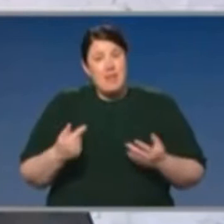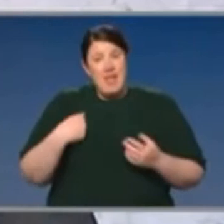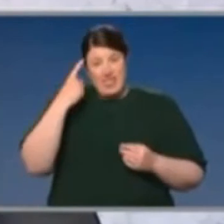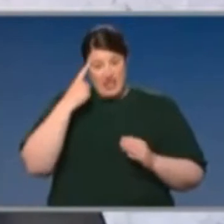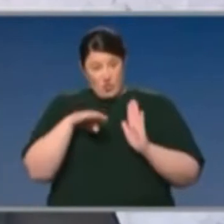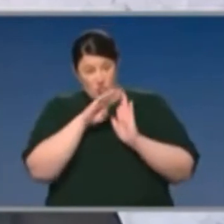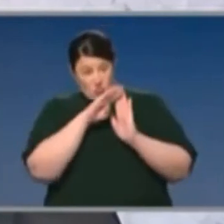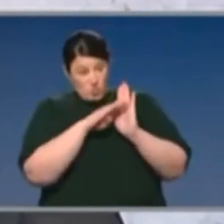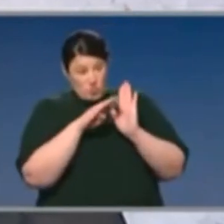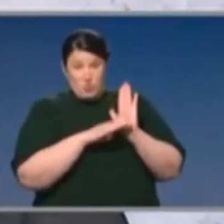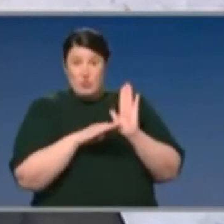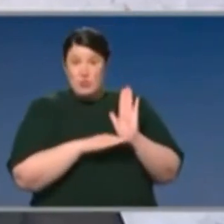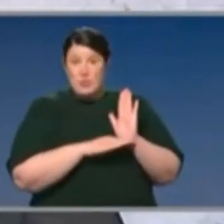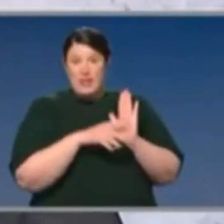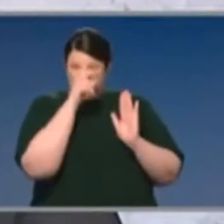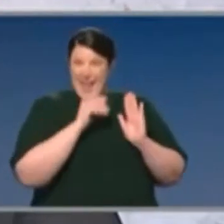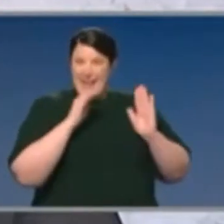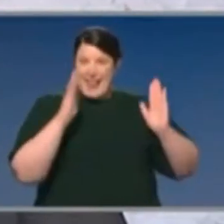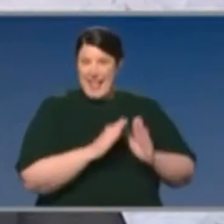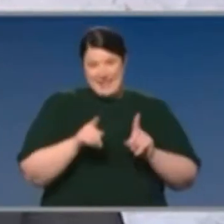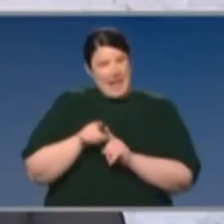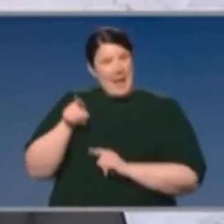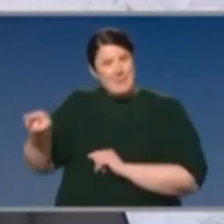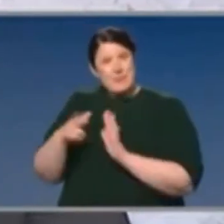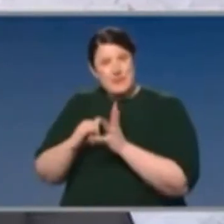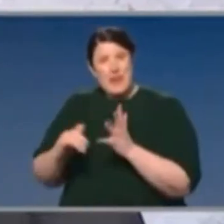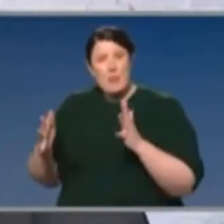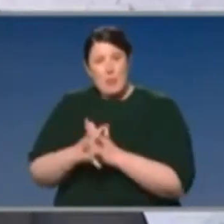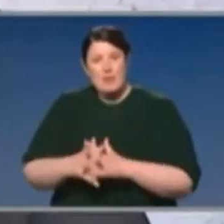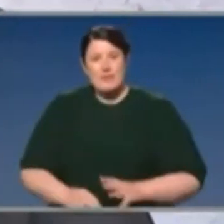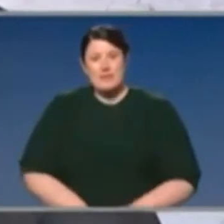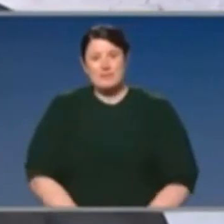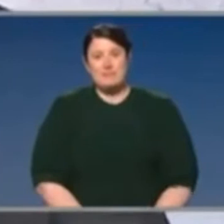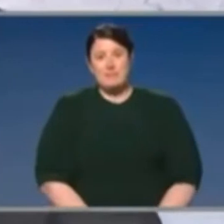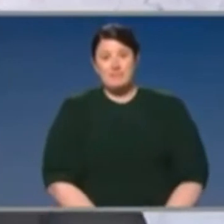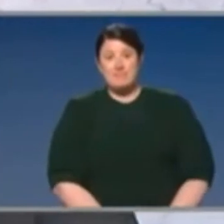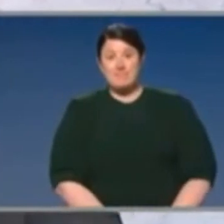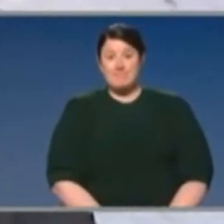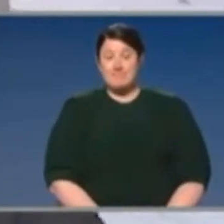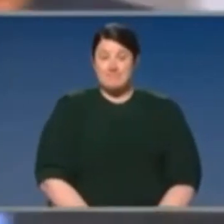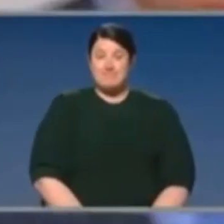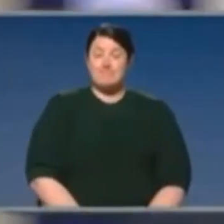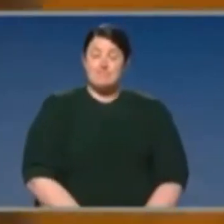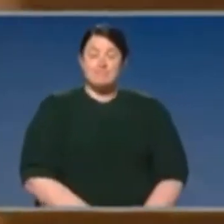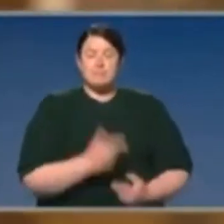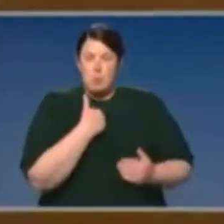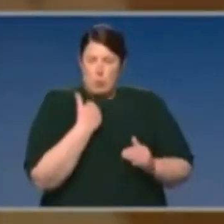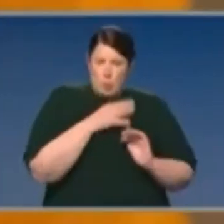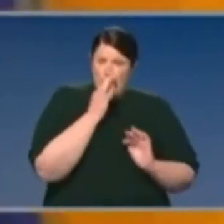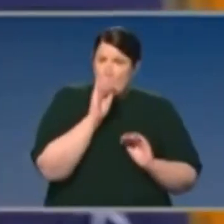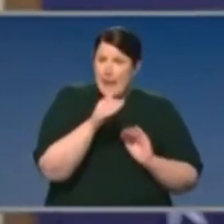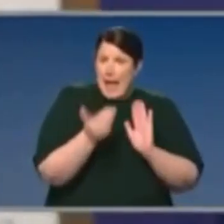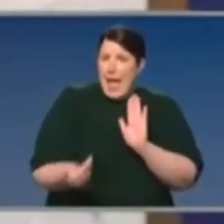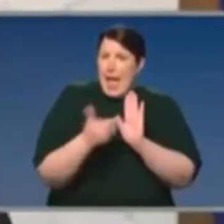that we're seeing around the country wouldn't be, wouldn't be necessary. Sorry, Greg, did you want to add to that? Yeah, I will add briefly,